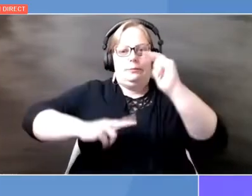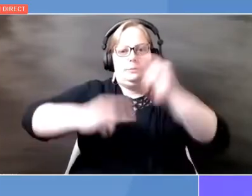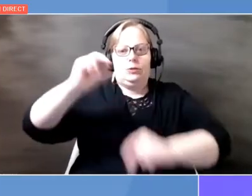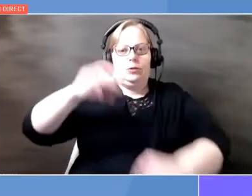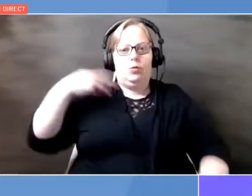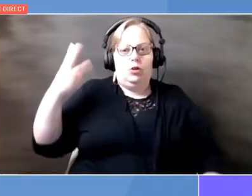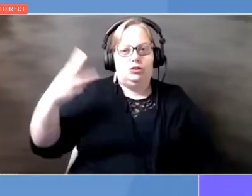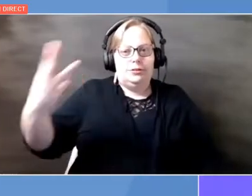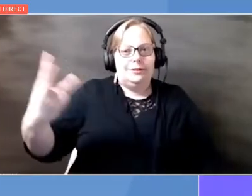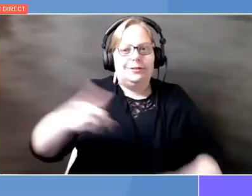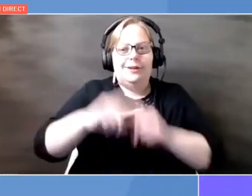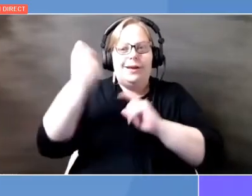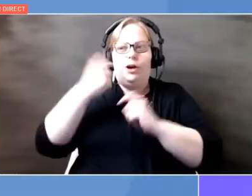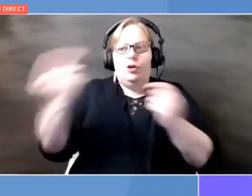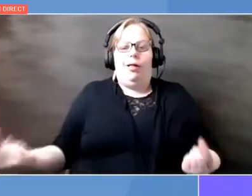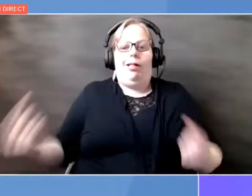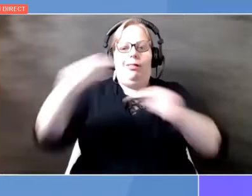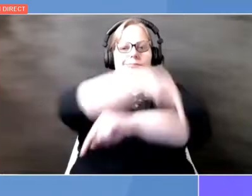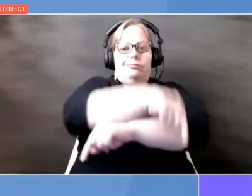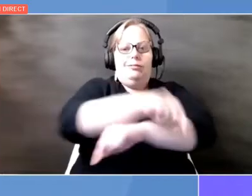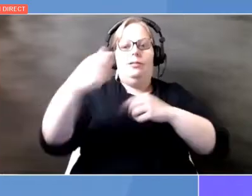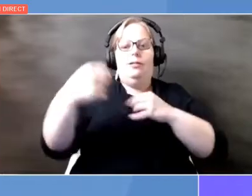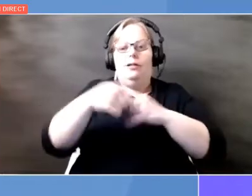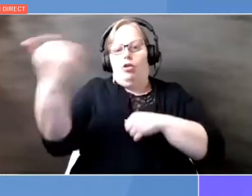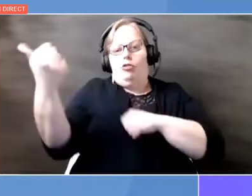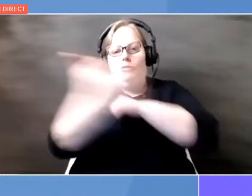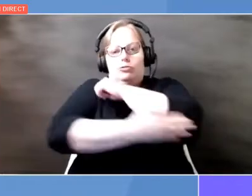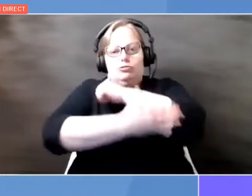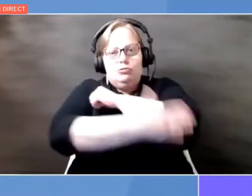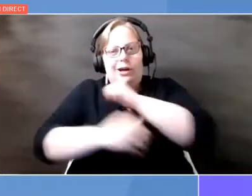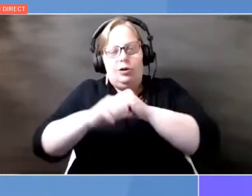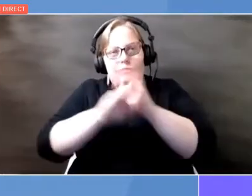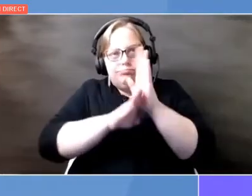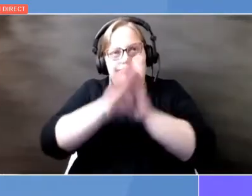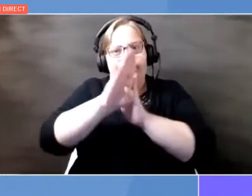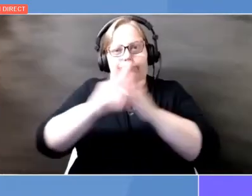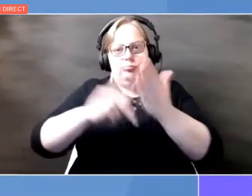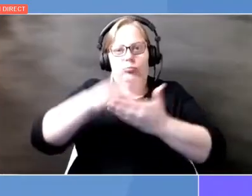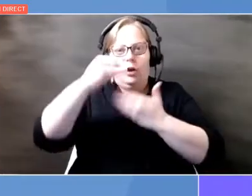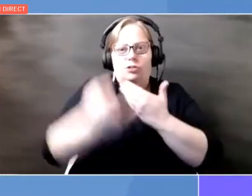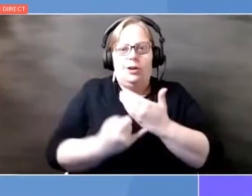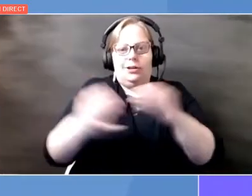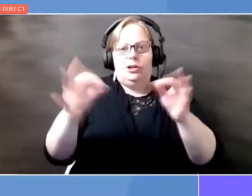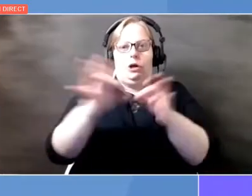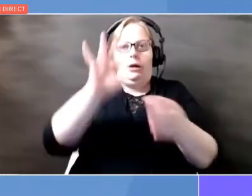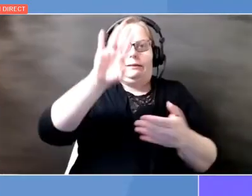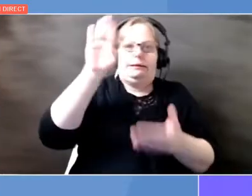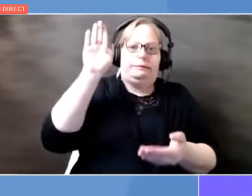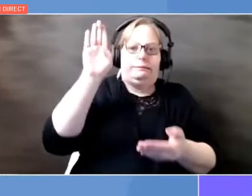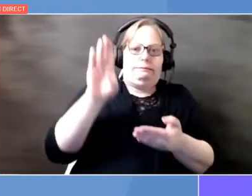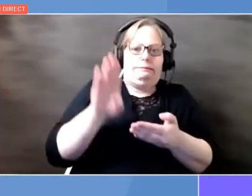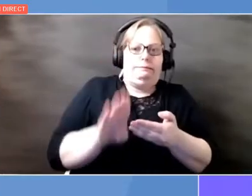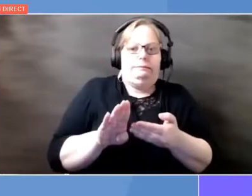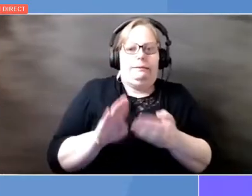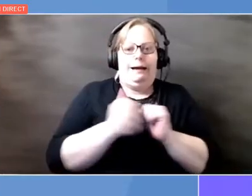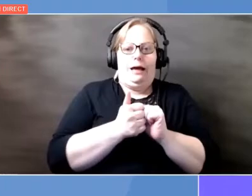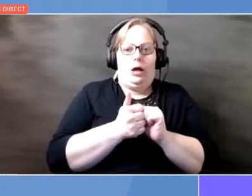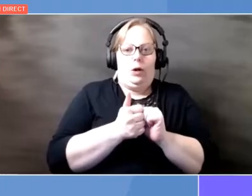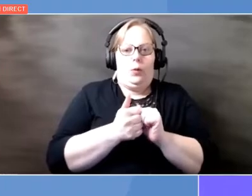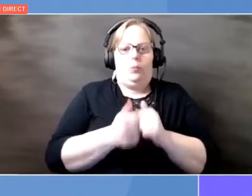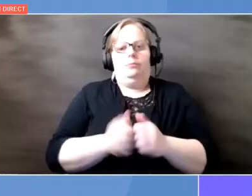across borders to make sure we build, make projects to lower, to drive down the cost curve and make projects investable.